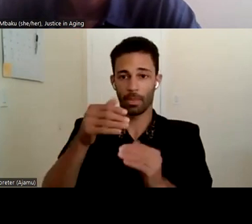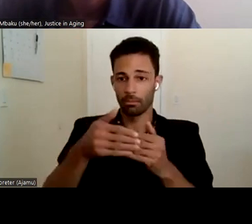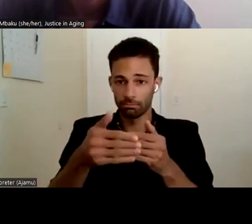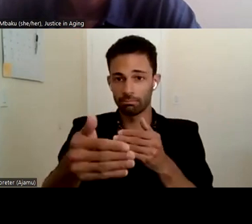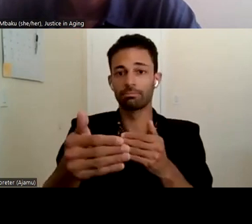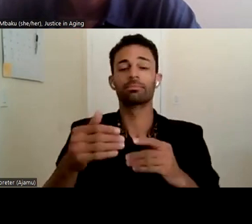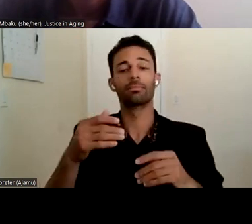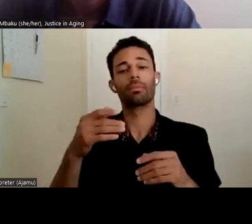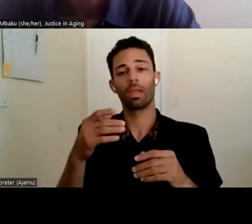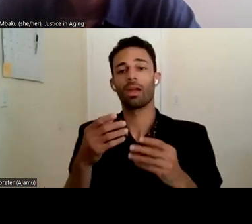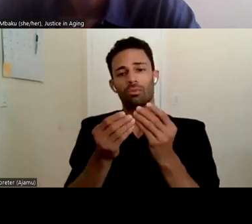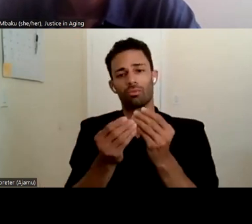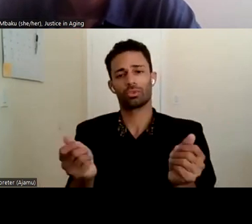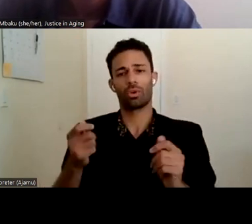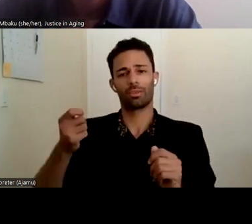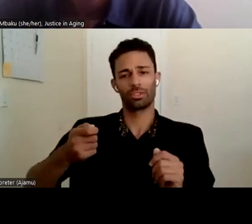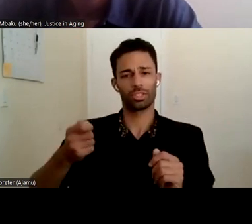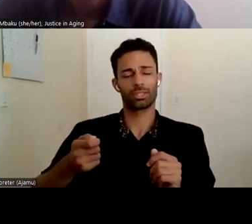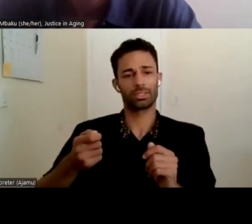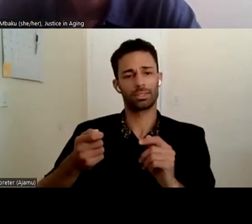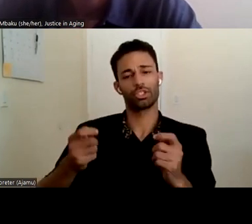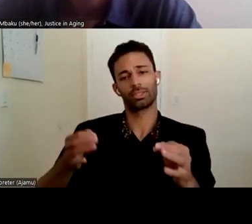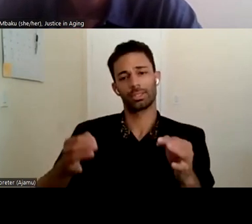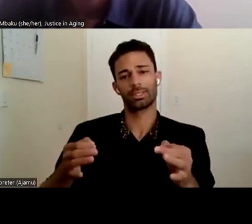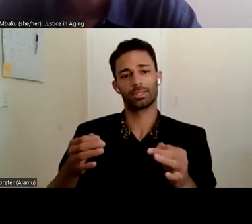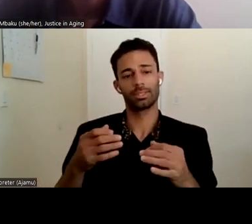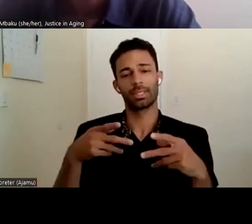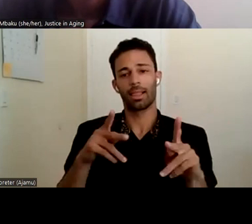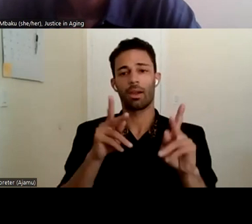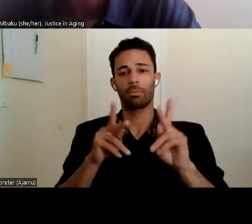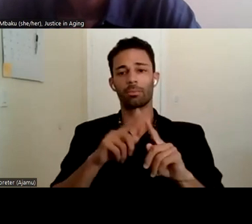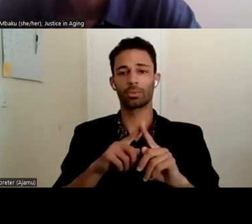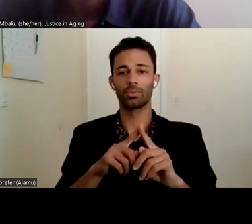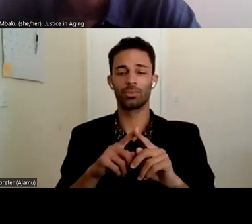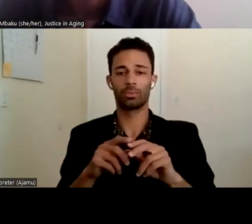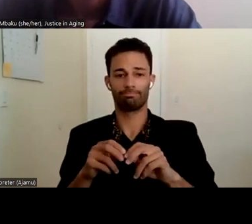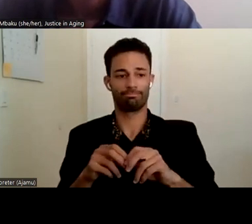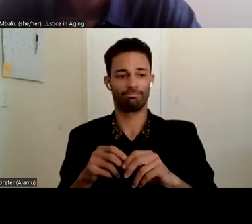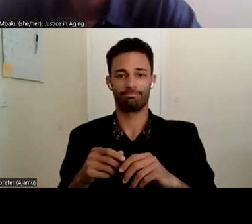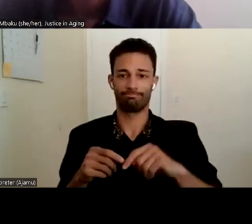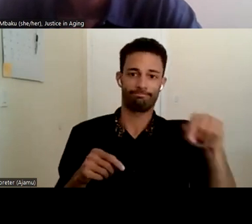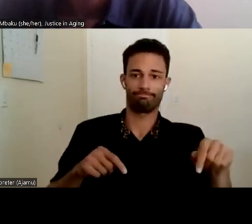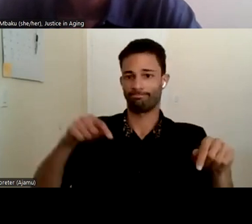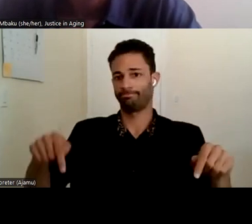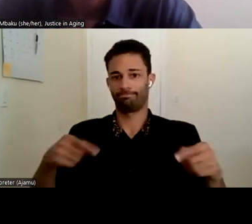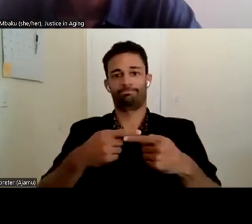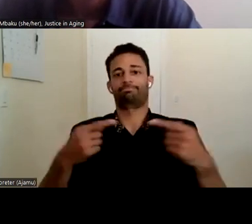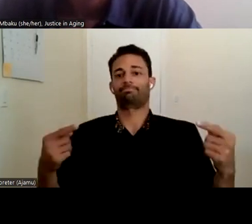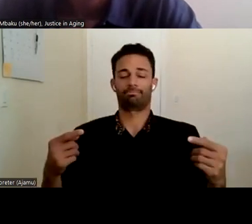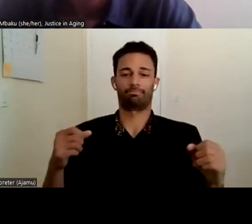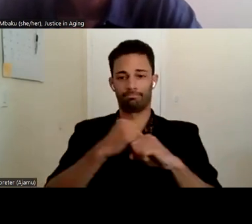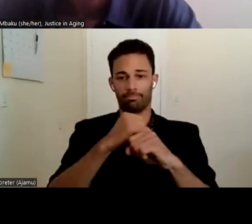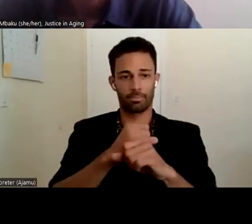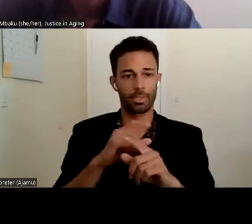rather than kind of letting everyone take sides and, and, you know, dig in that maybe there are opportunities if Hector